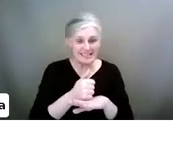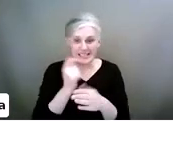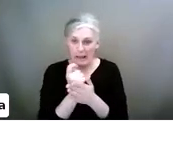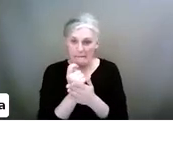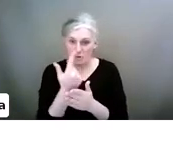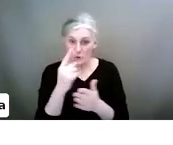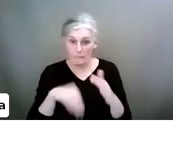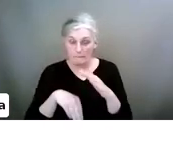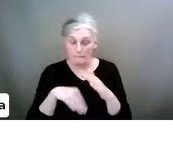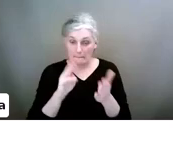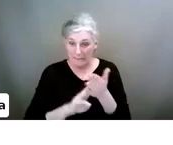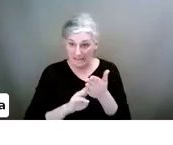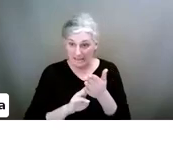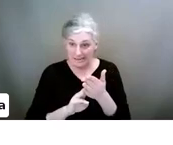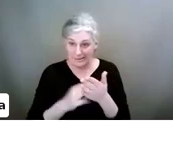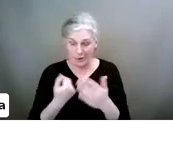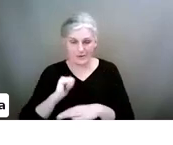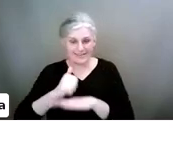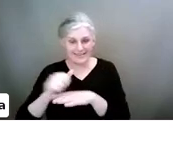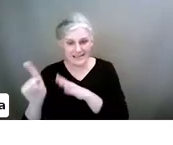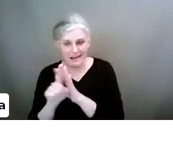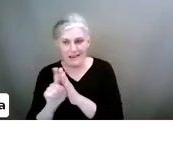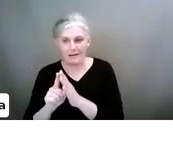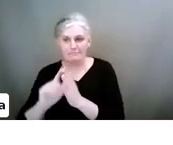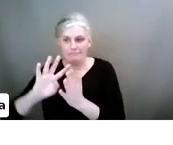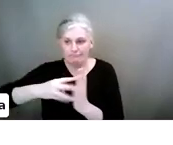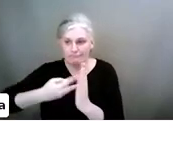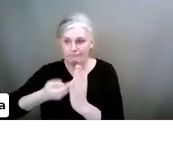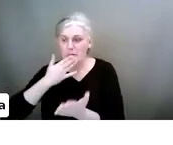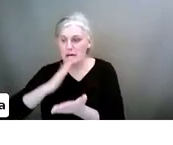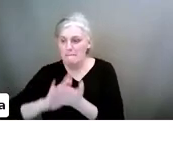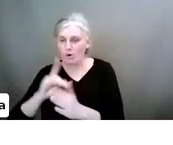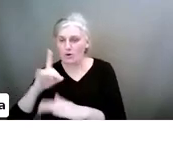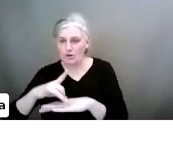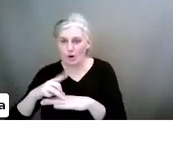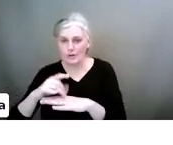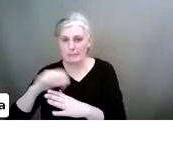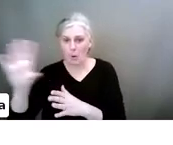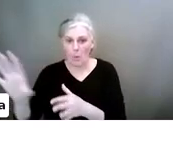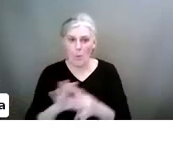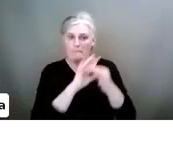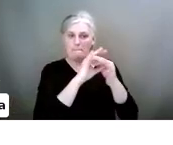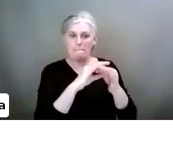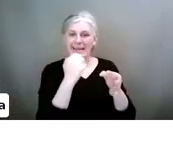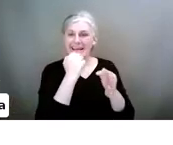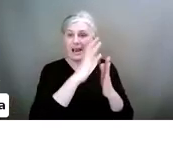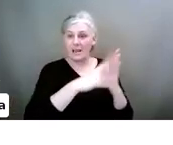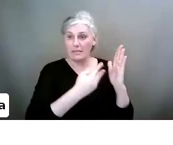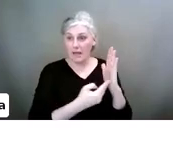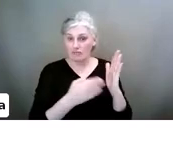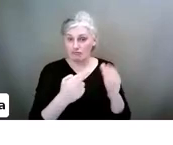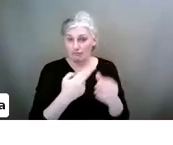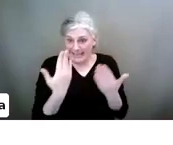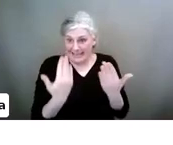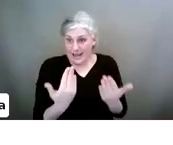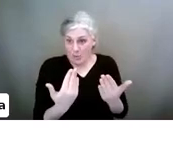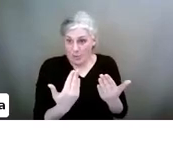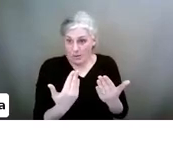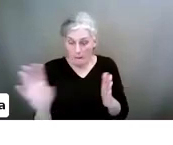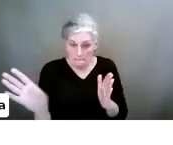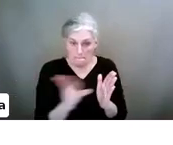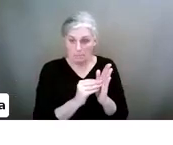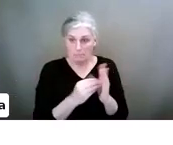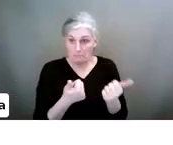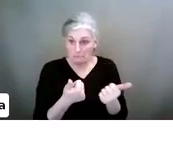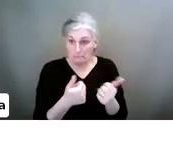me. Set an alarm. Schedule an appointment. Doctor's appointment. Into my calendar right now for this time. Hey Siri, remind